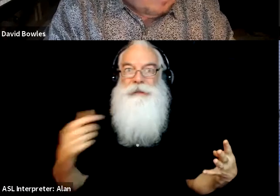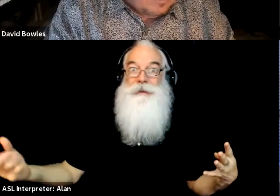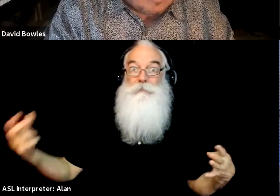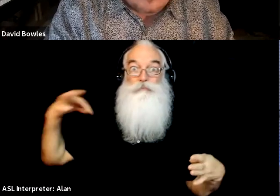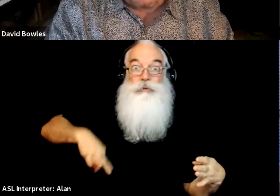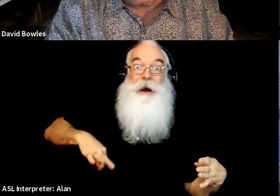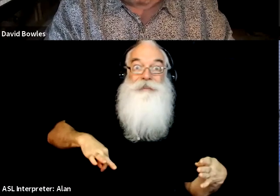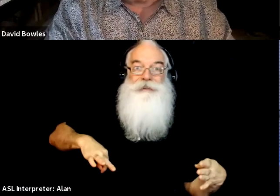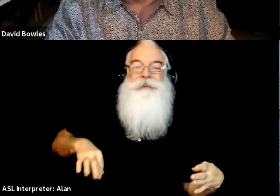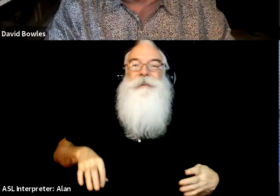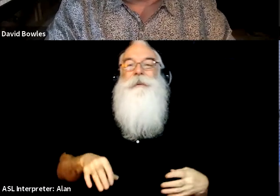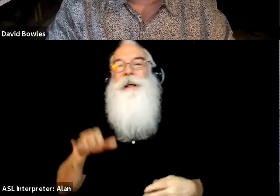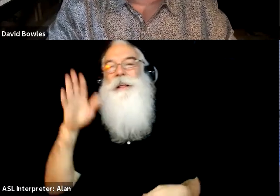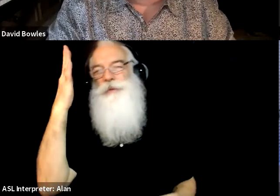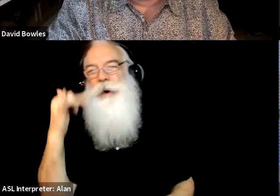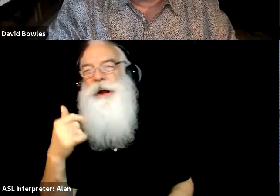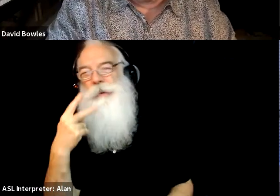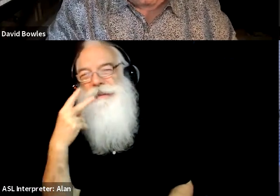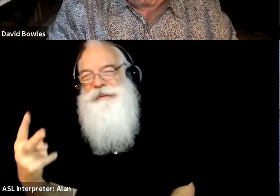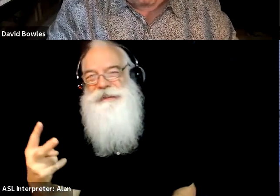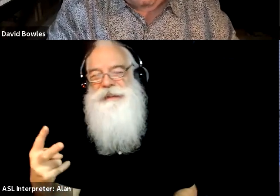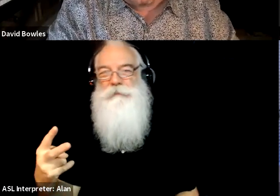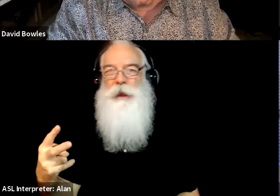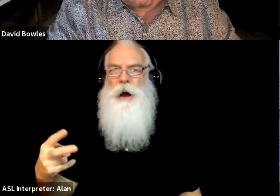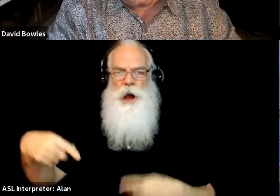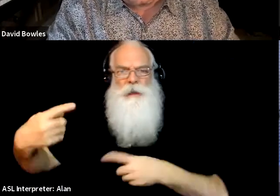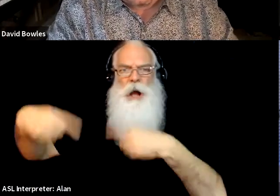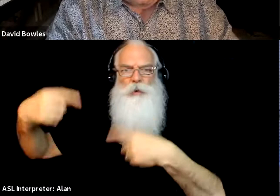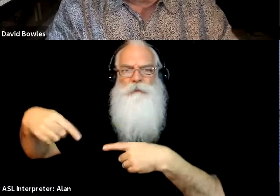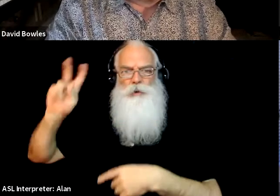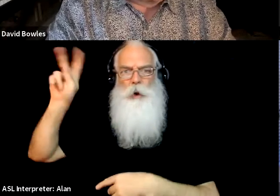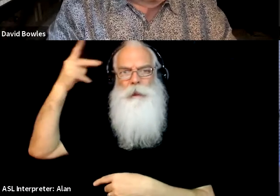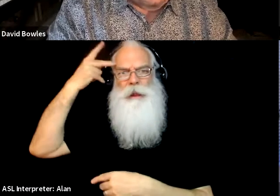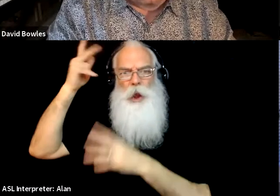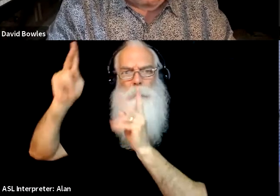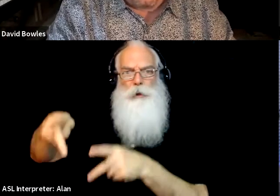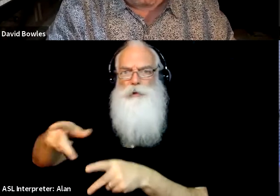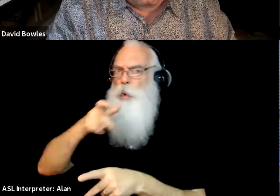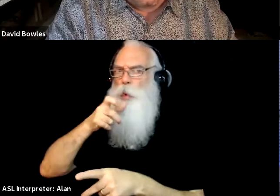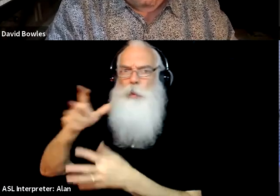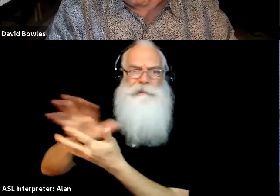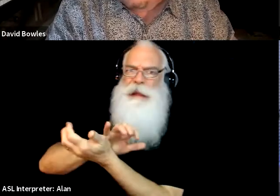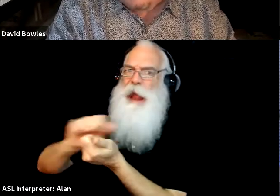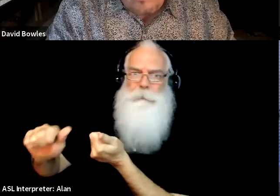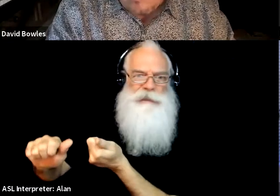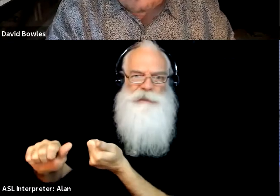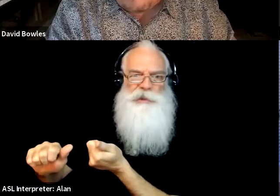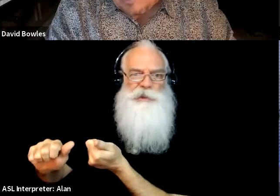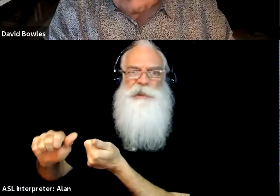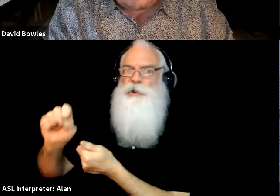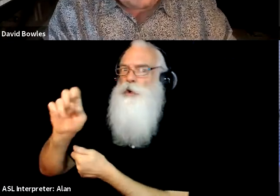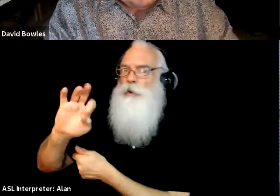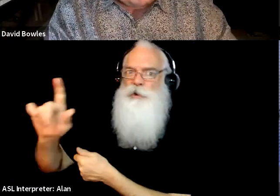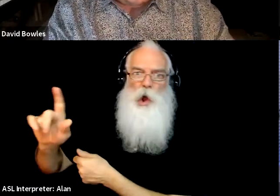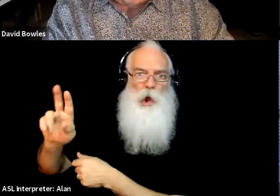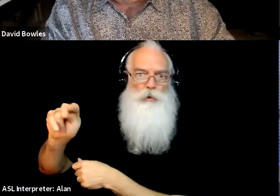publish things by controversial political figures who may have like significantly damaged, I don't know, um, social norms and